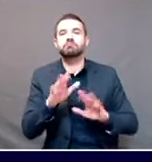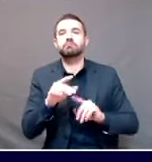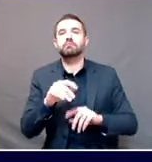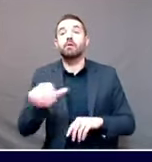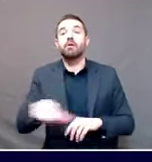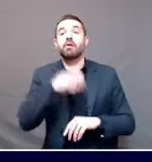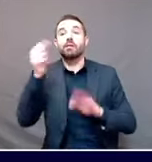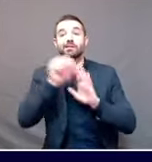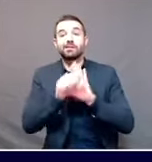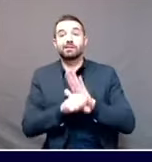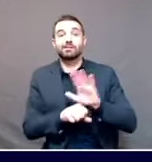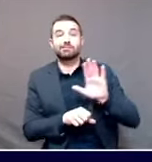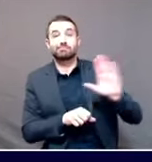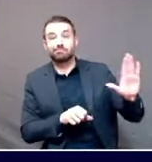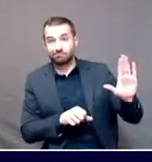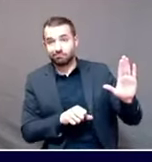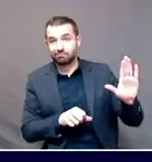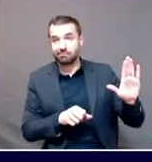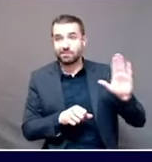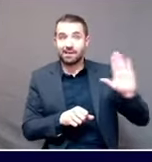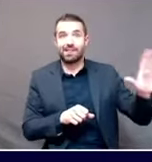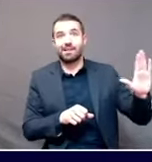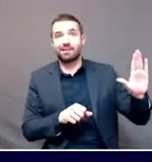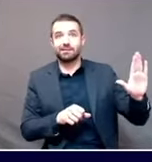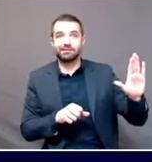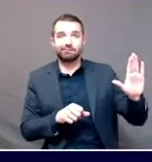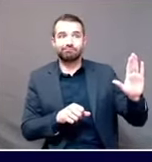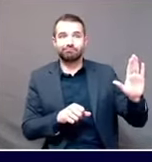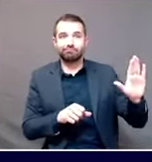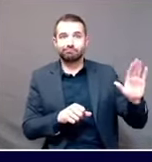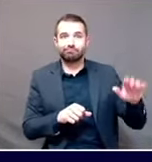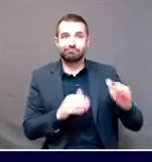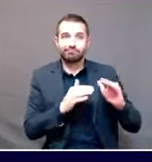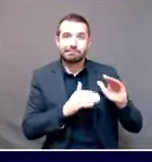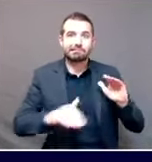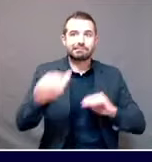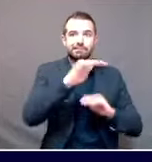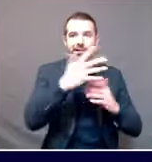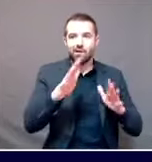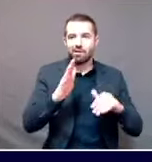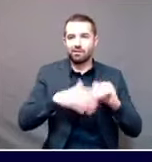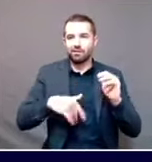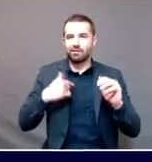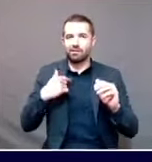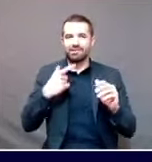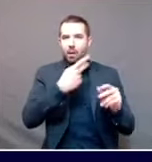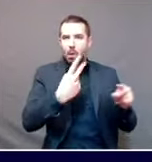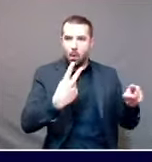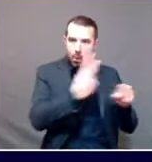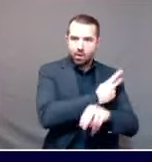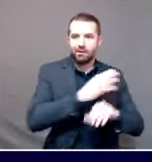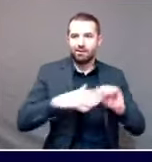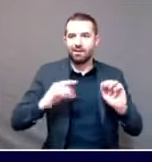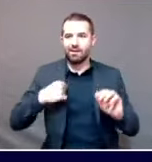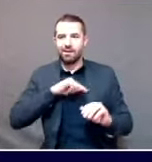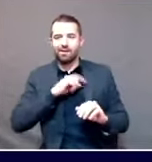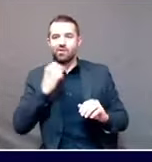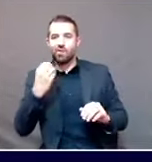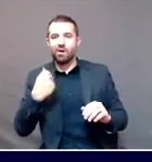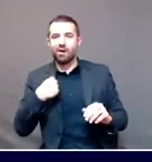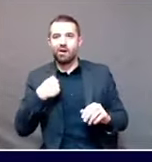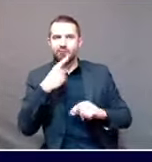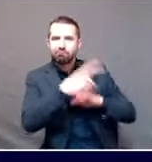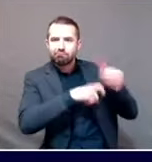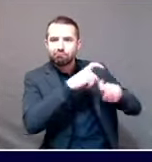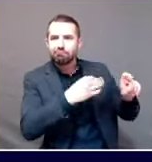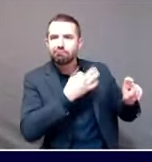that we are in. In recent weeks, I've had the opportunity to speak with them about the choices that they've faced. I'm not going to speculate about